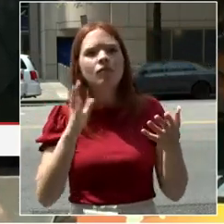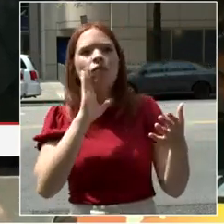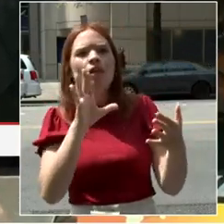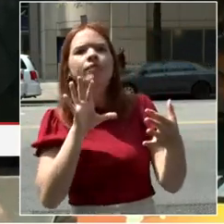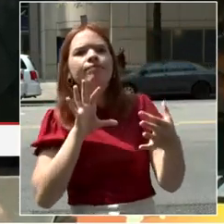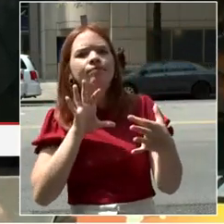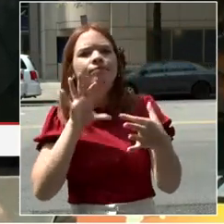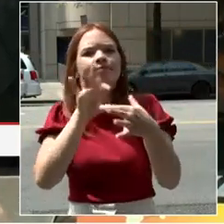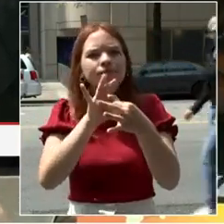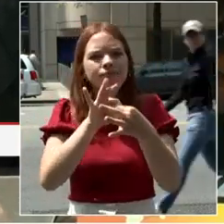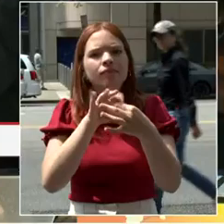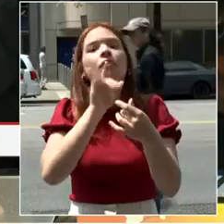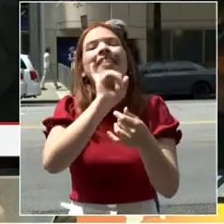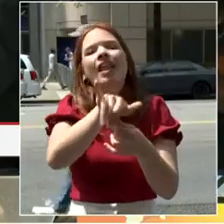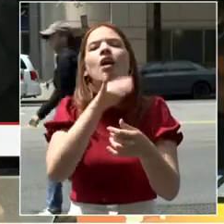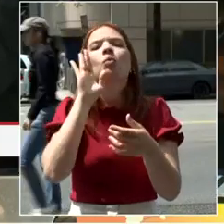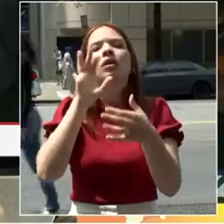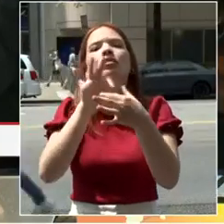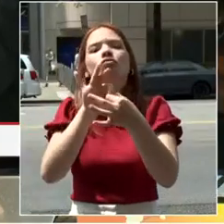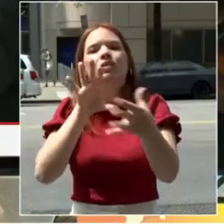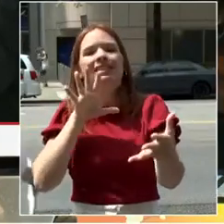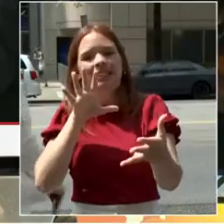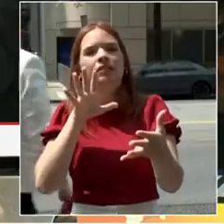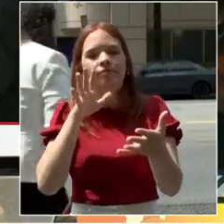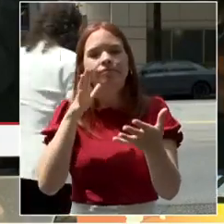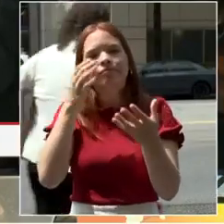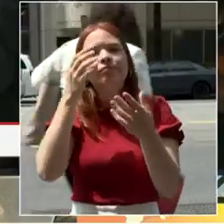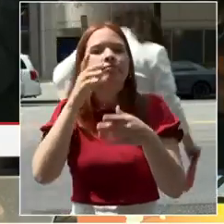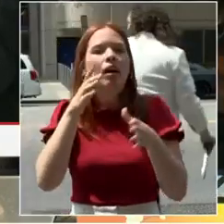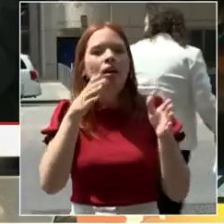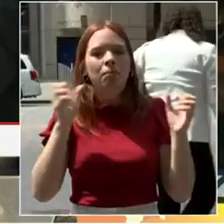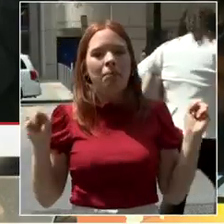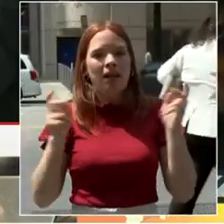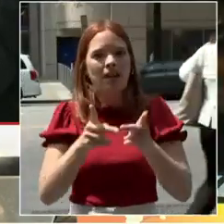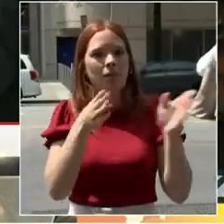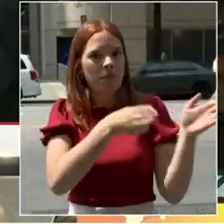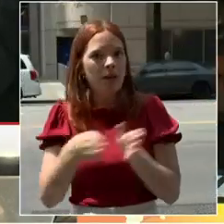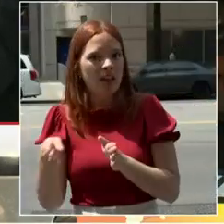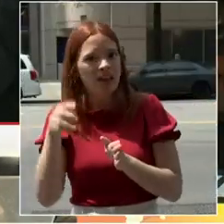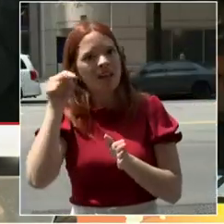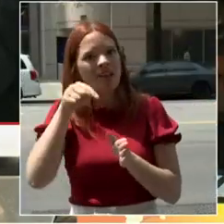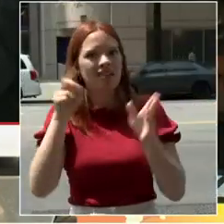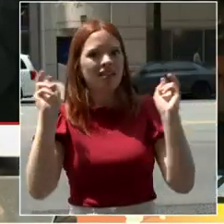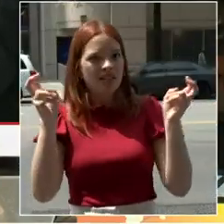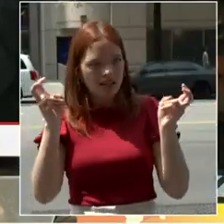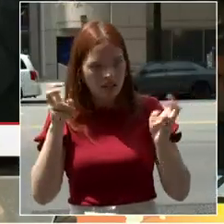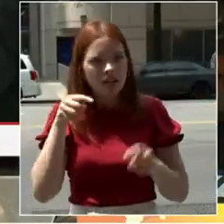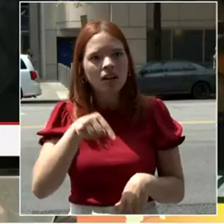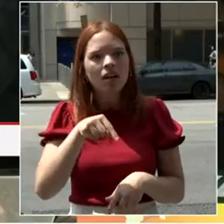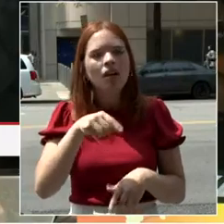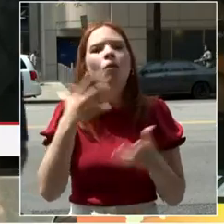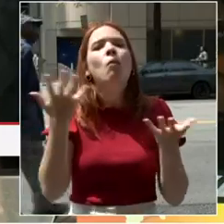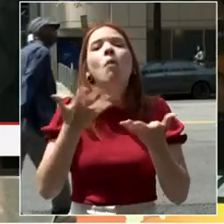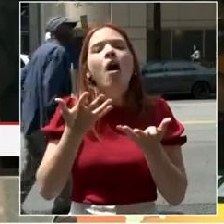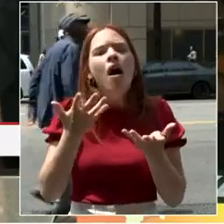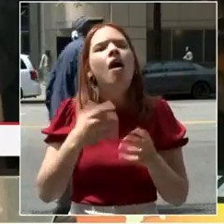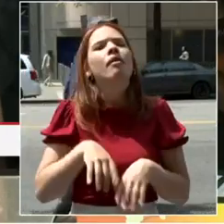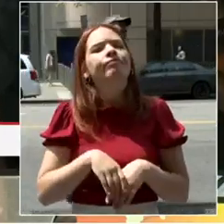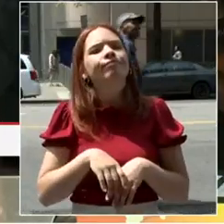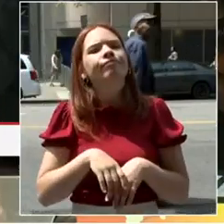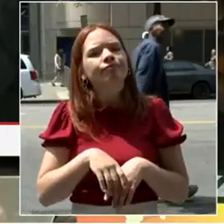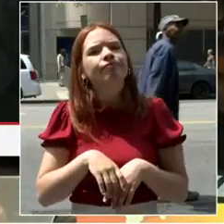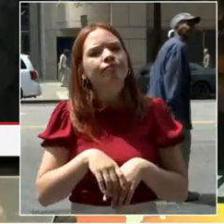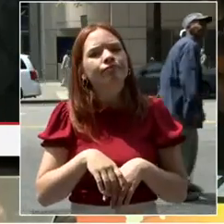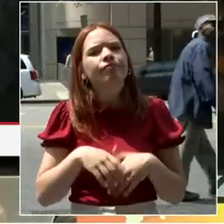the new OP public realm study, which just kicked off about two or three weeks ago, and other efforts like Streets for People,